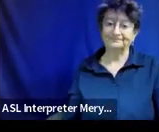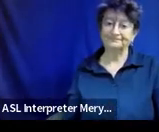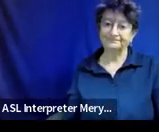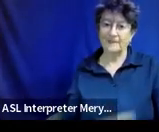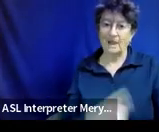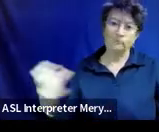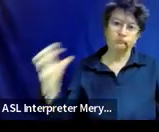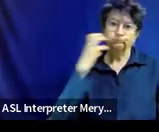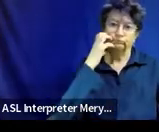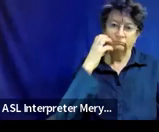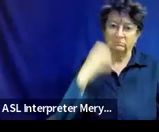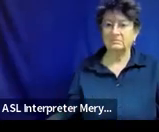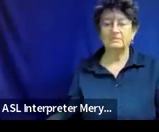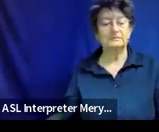there.